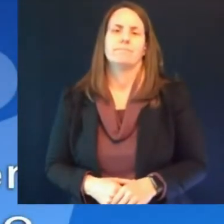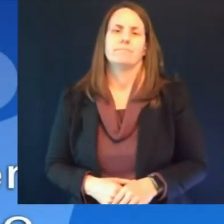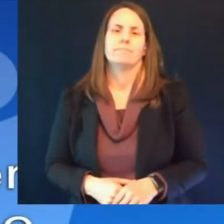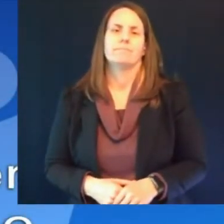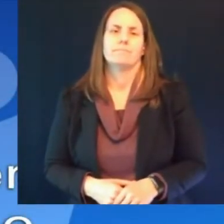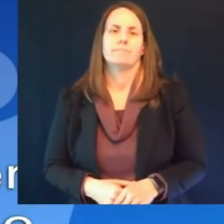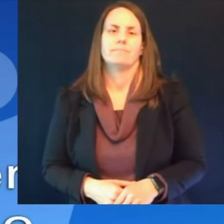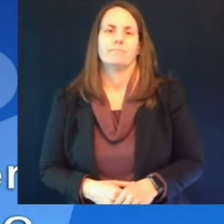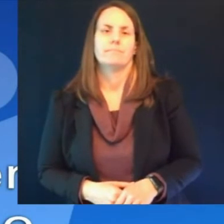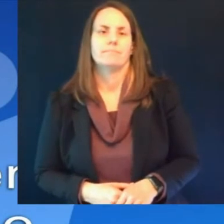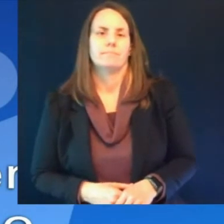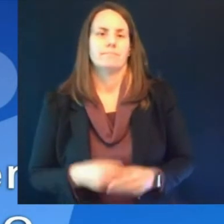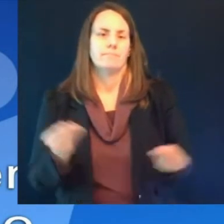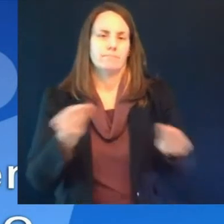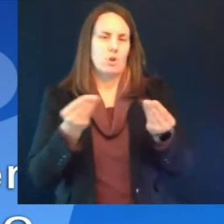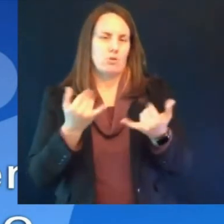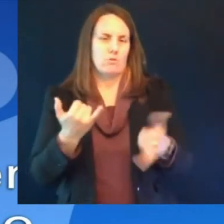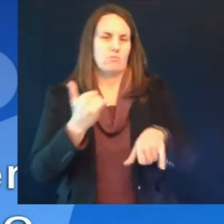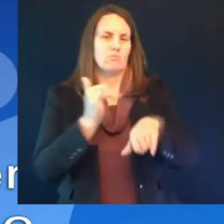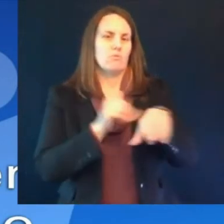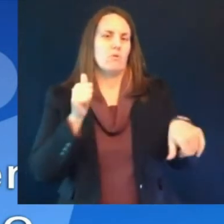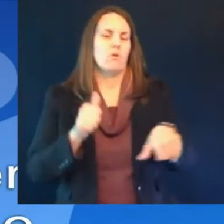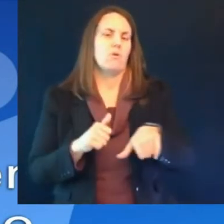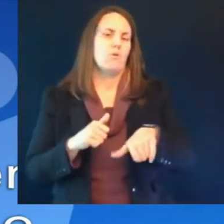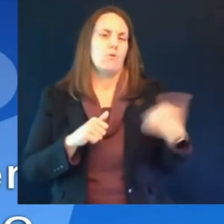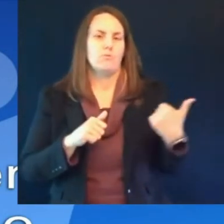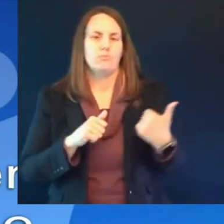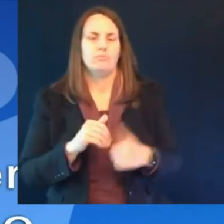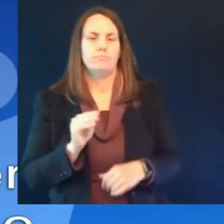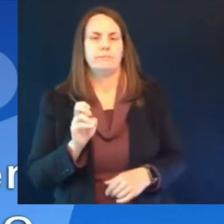jonathan sadowski from up north news jonathan